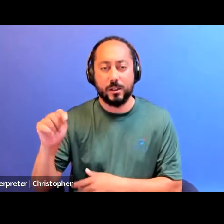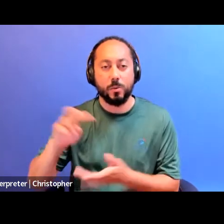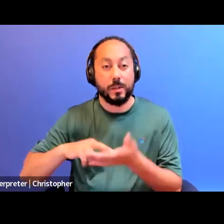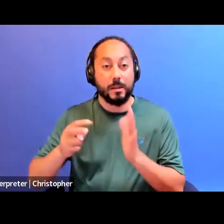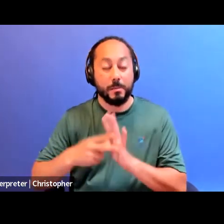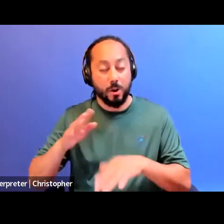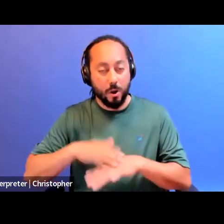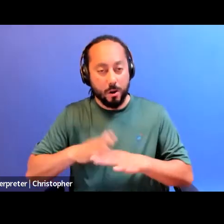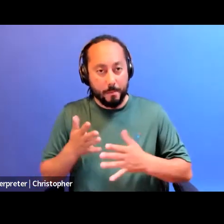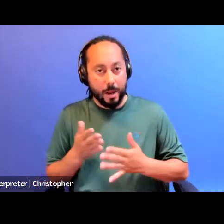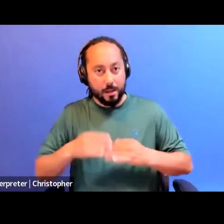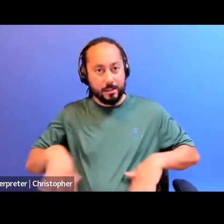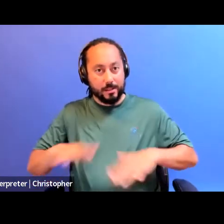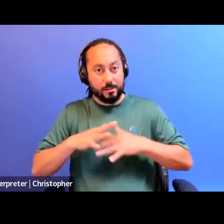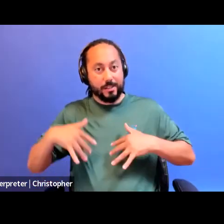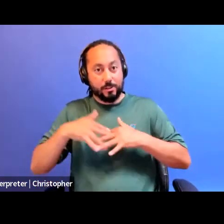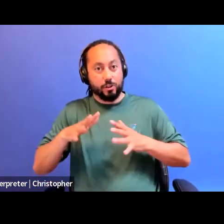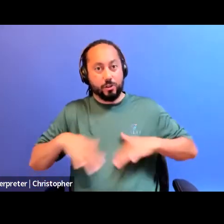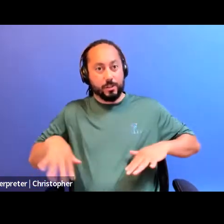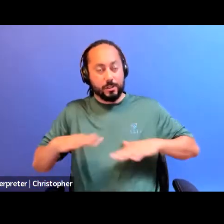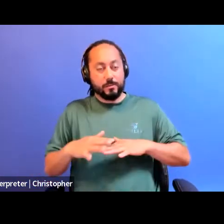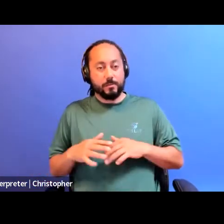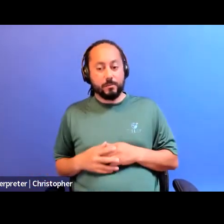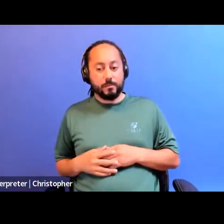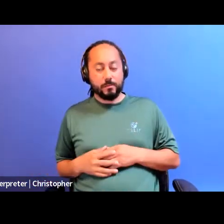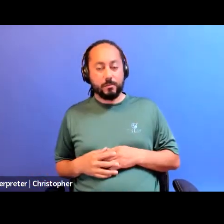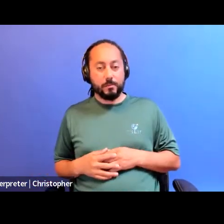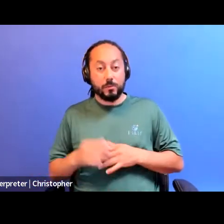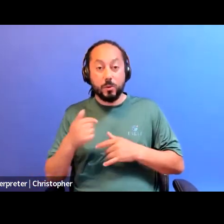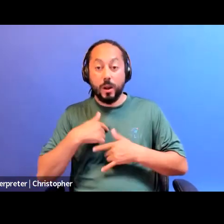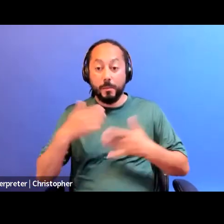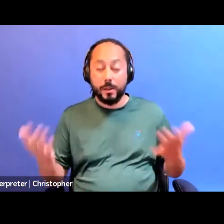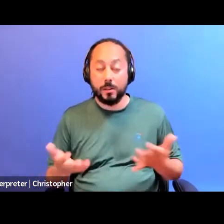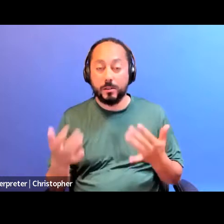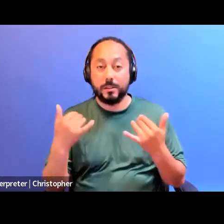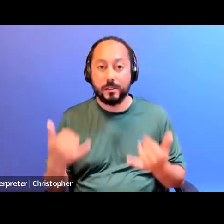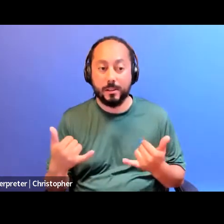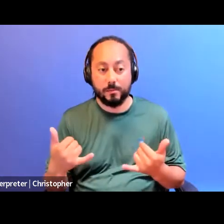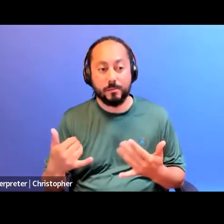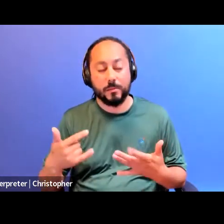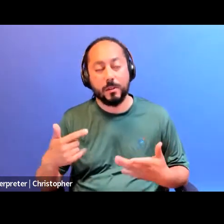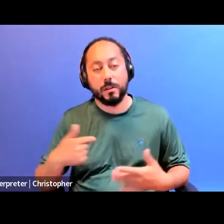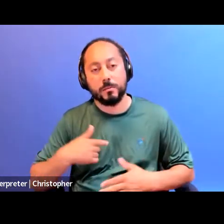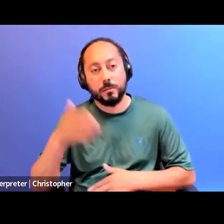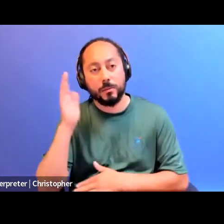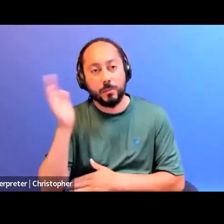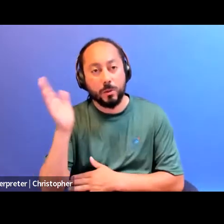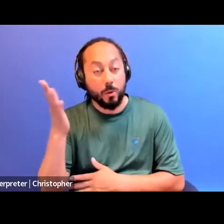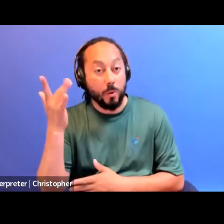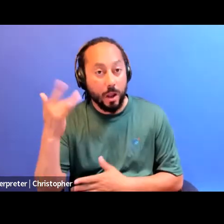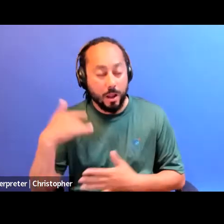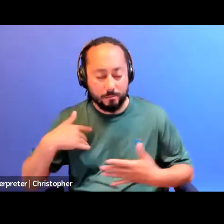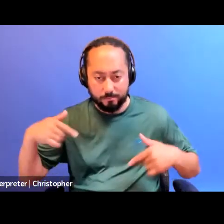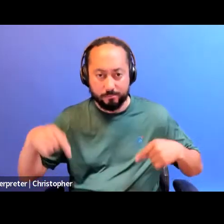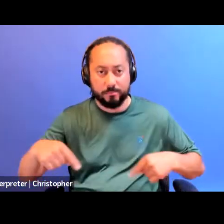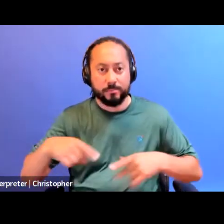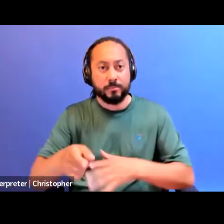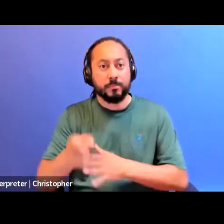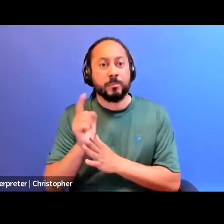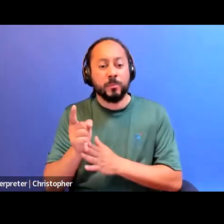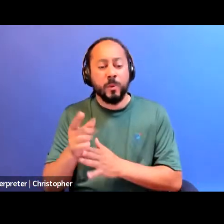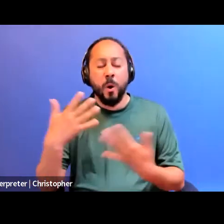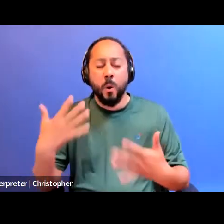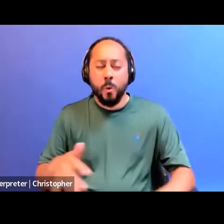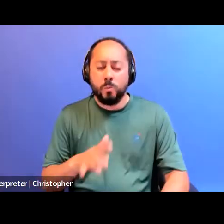I'm coming here today to speak as someone who is in this moment, acutely suffering